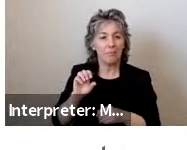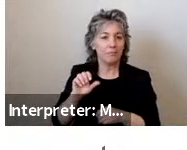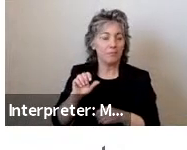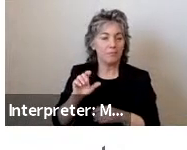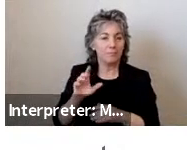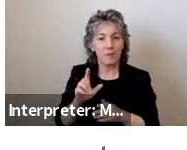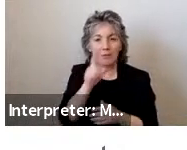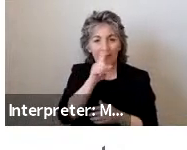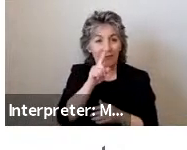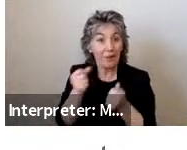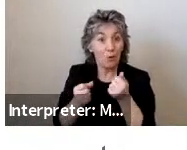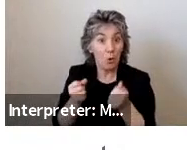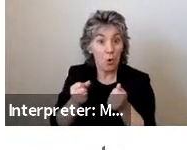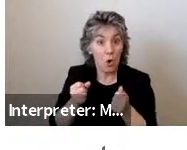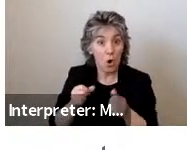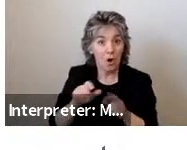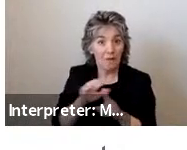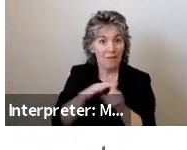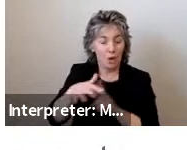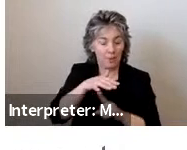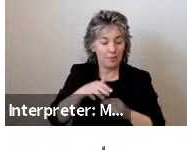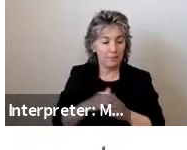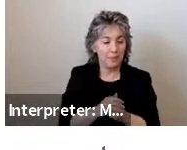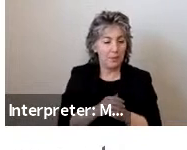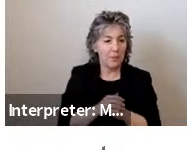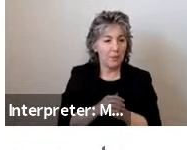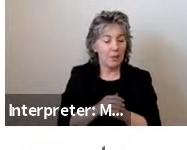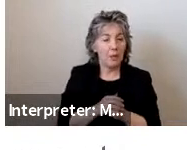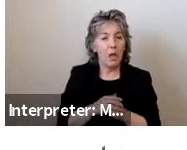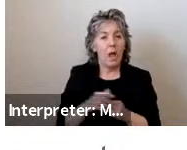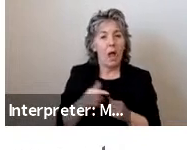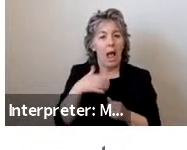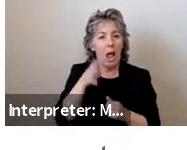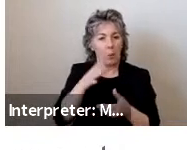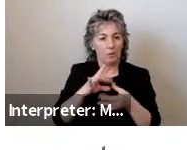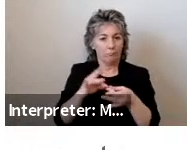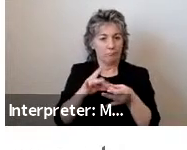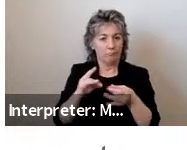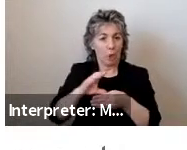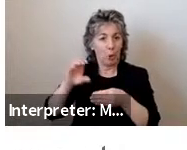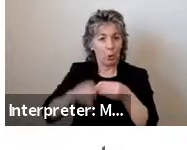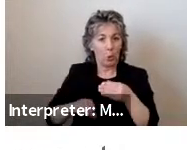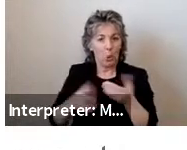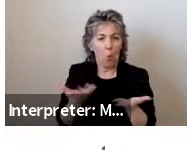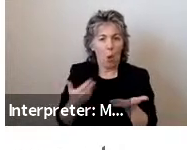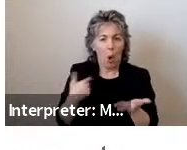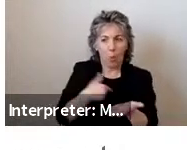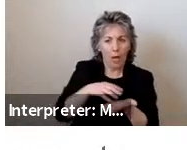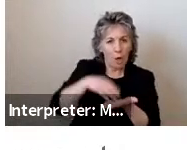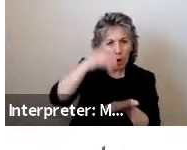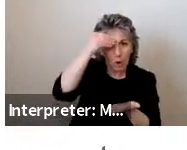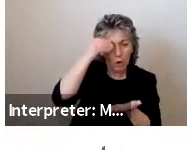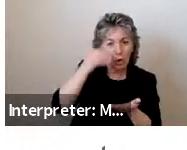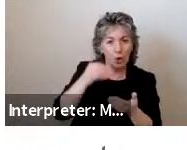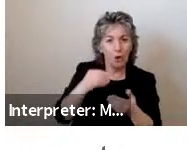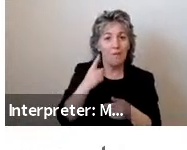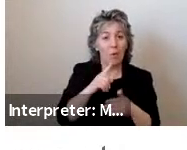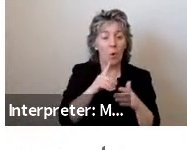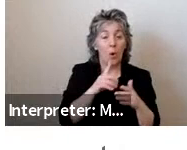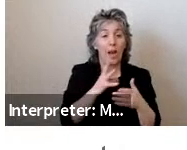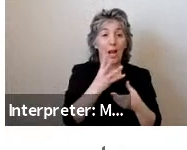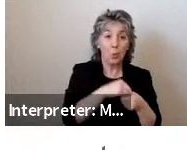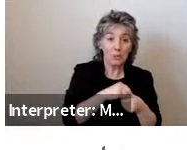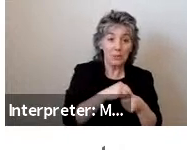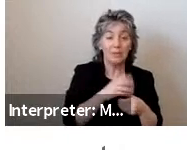To the conclusion of this presentation, I will discuss how our findings might inform the inclusive or accessible design